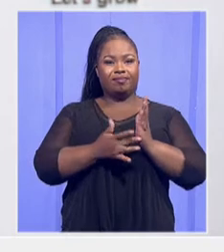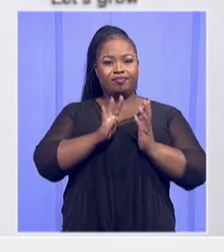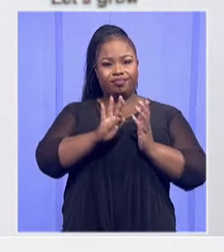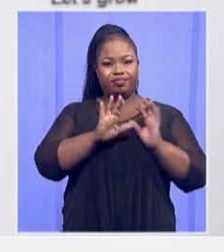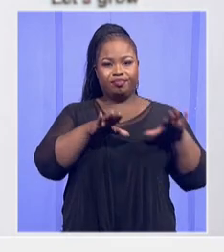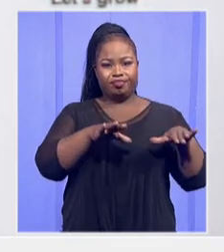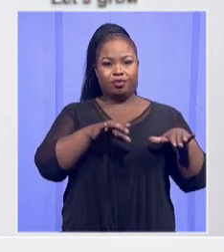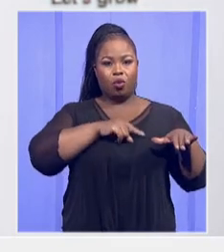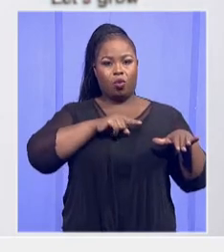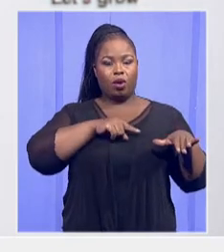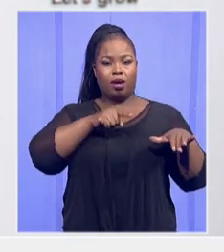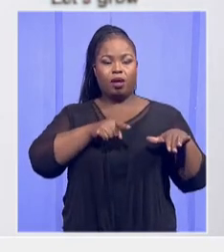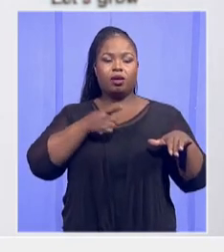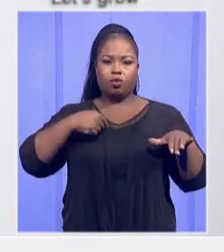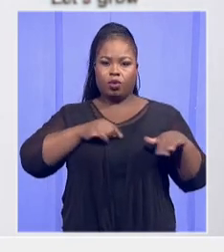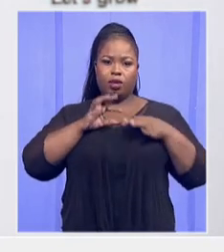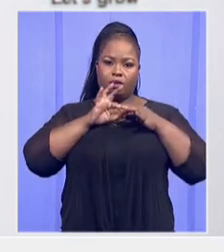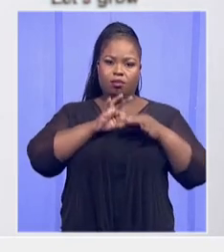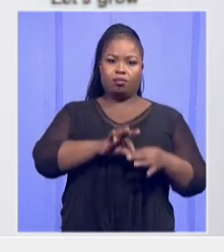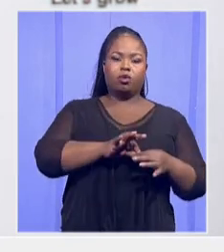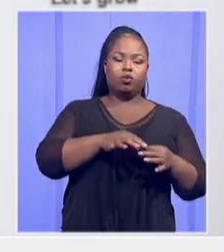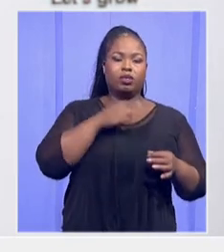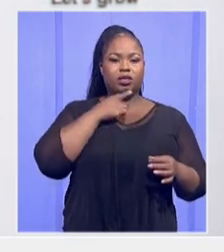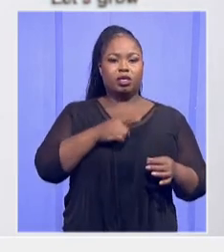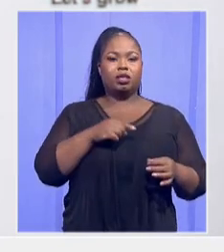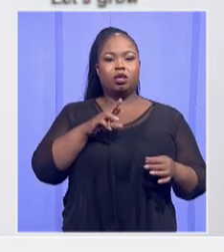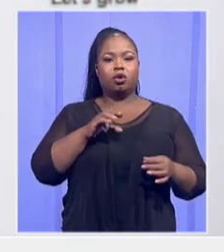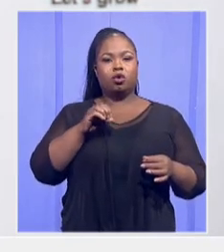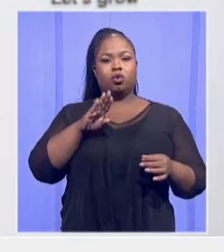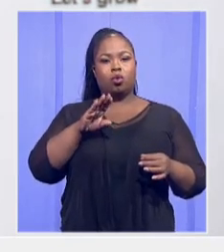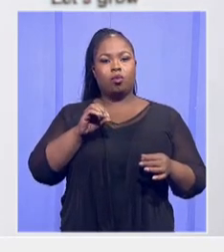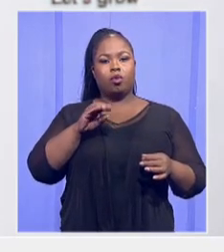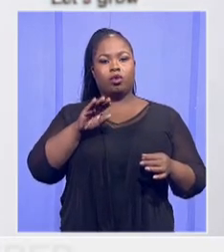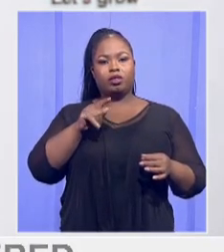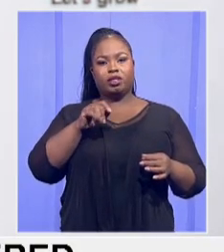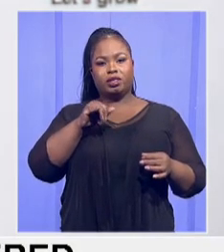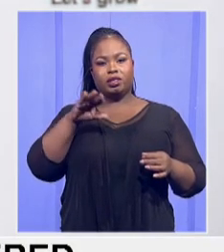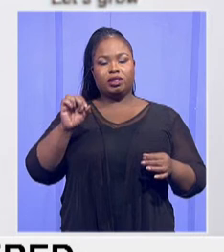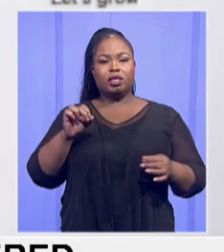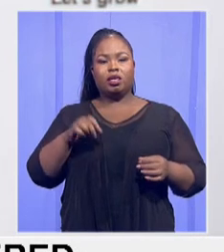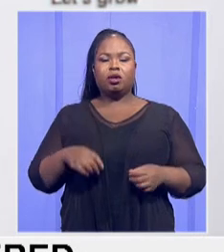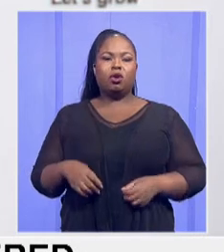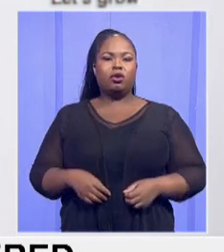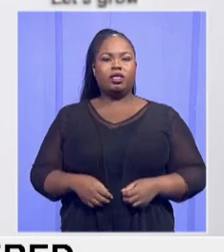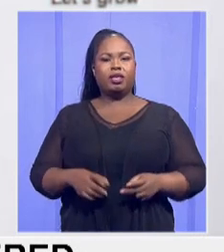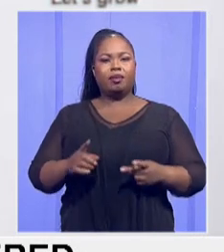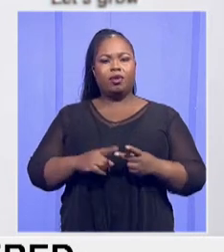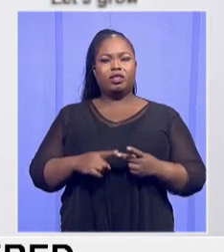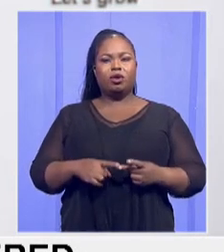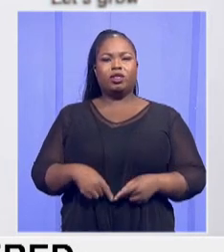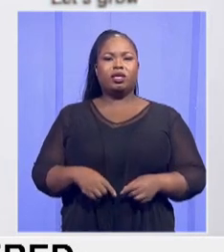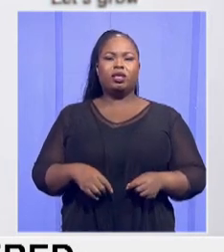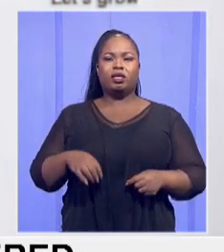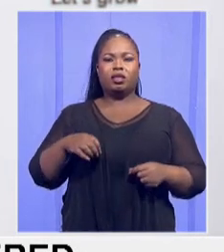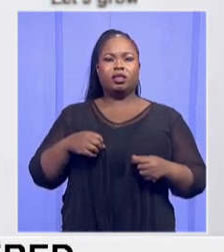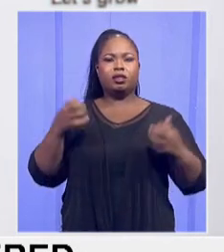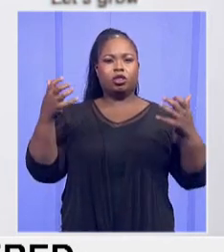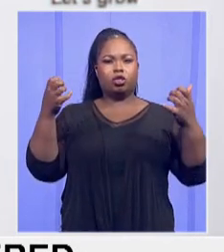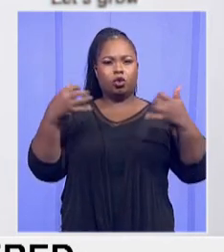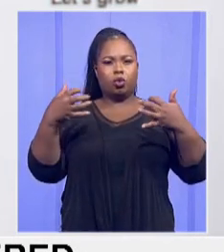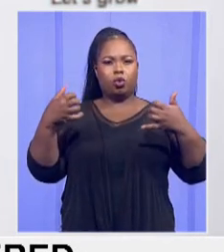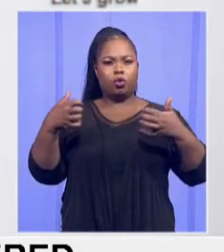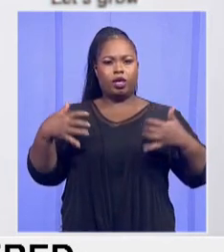introduce robotics. And I really want to congratulate the coding and robotic challenge that took place last night at the University of